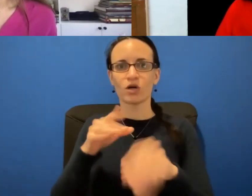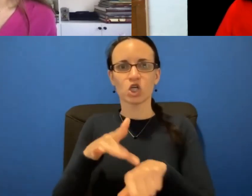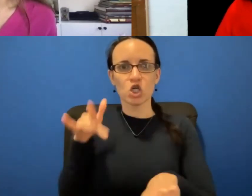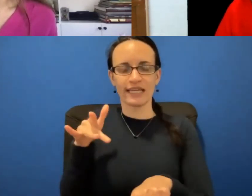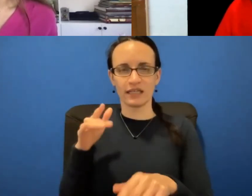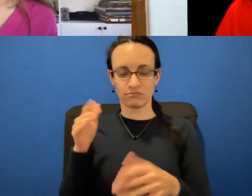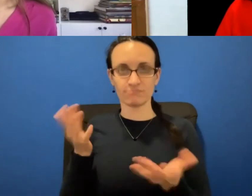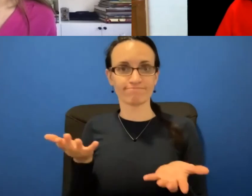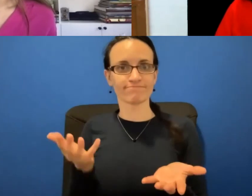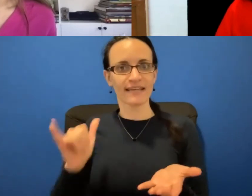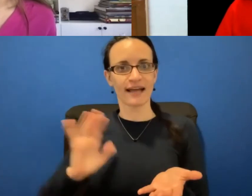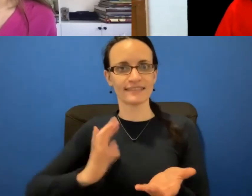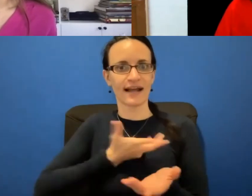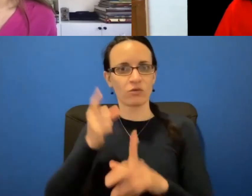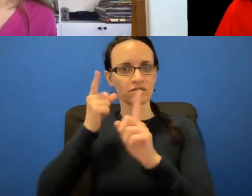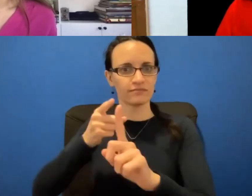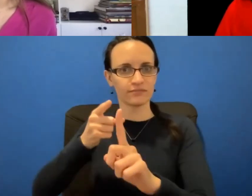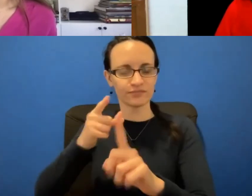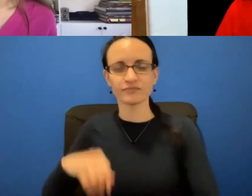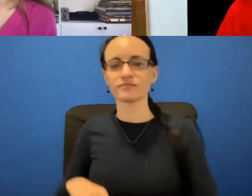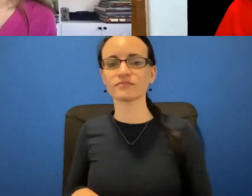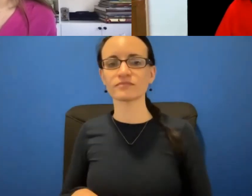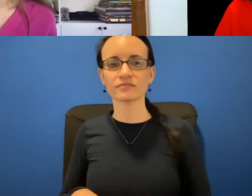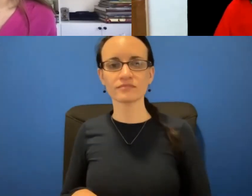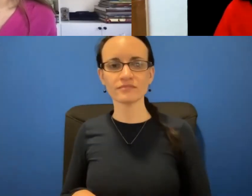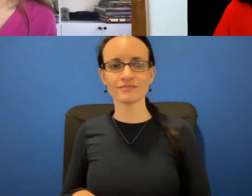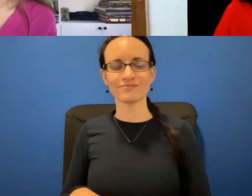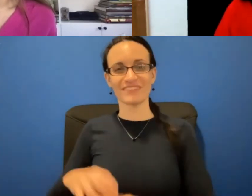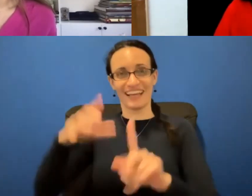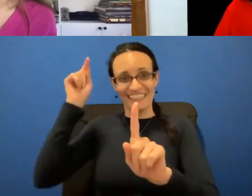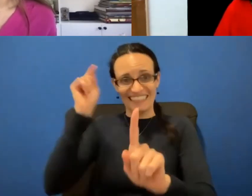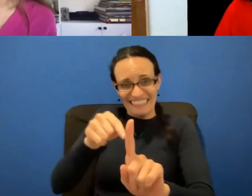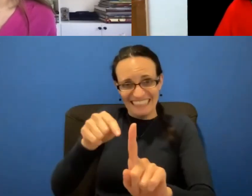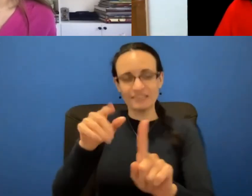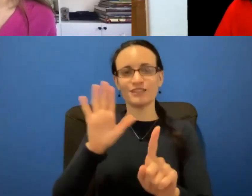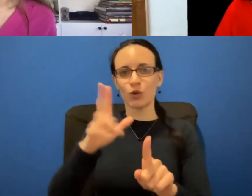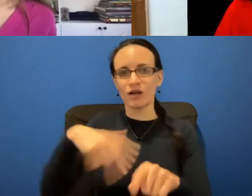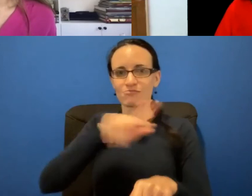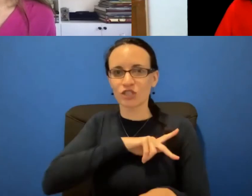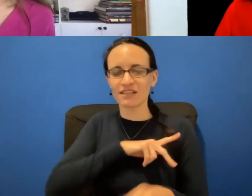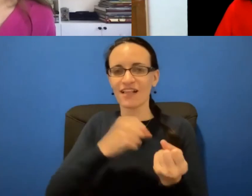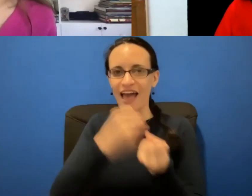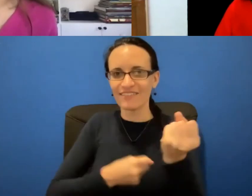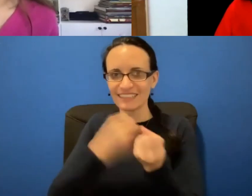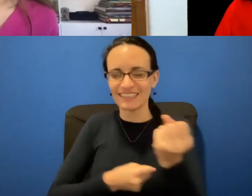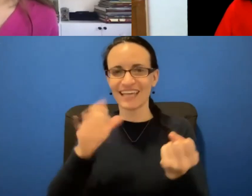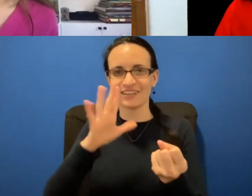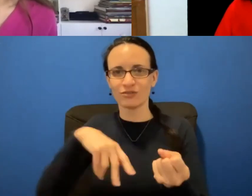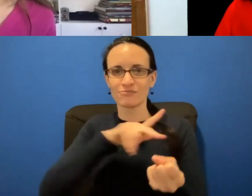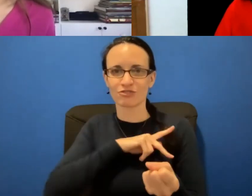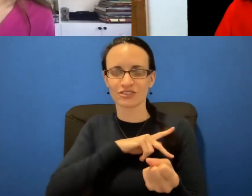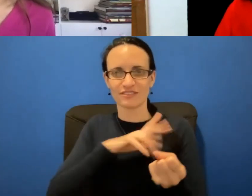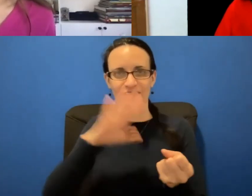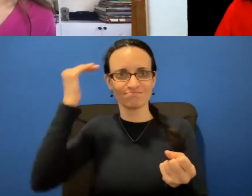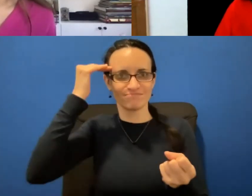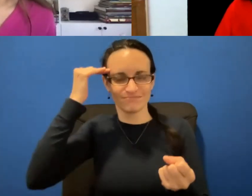about. And that's what your personal education and advocacy should be about as well. Thank you. I just want to add